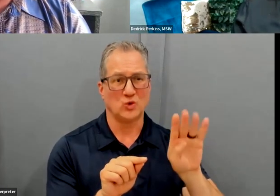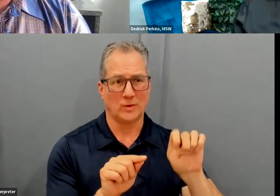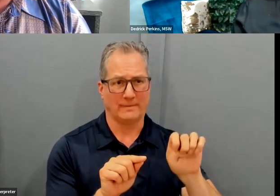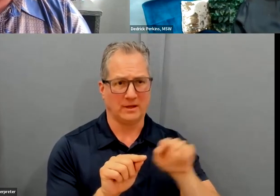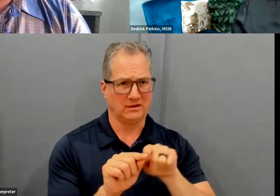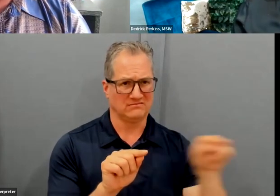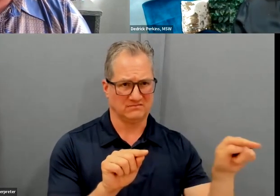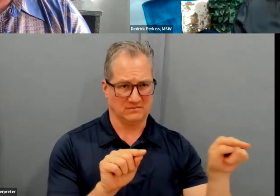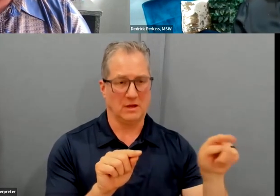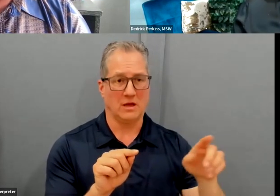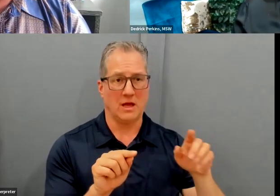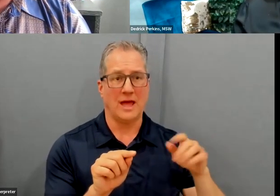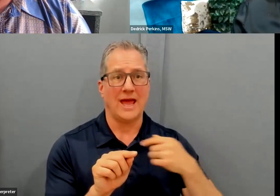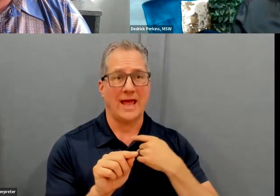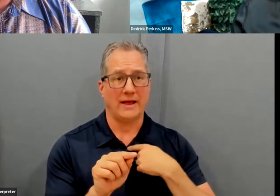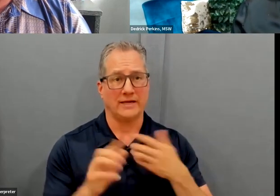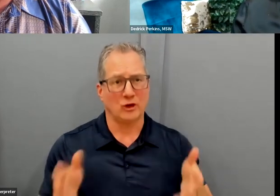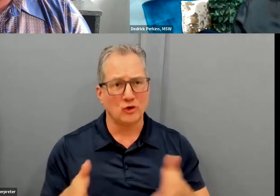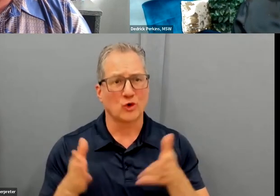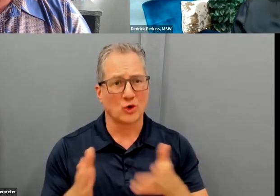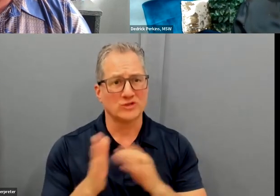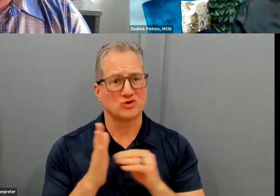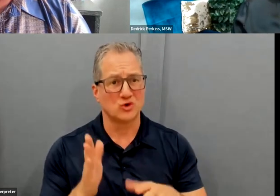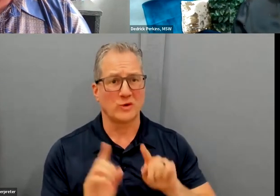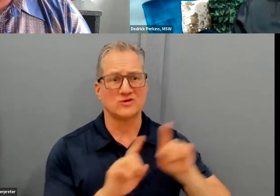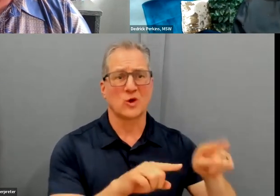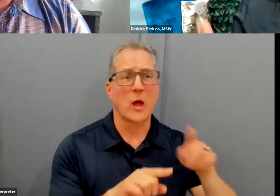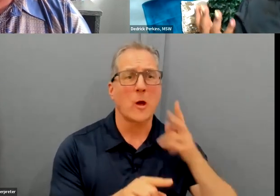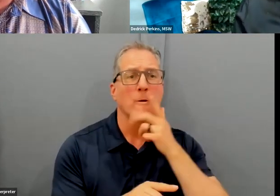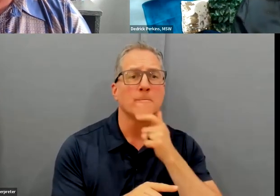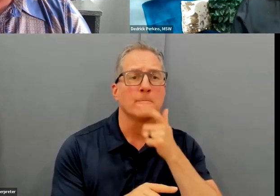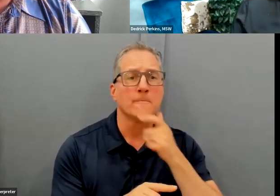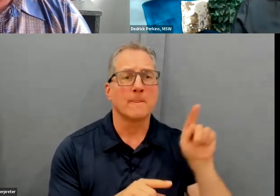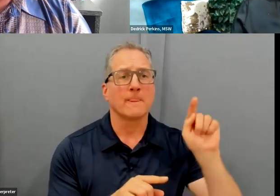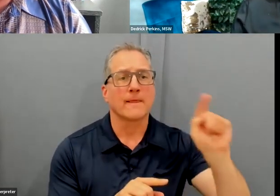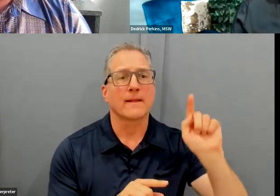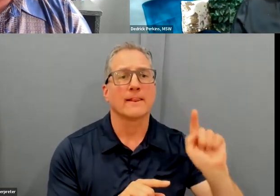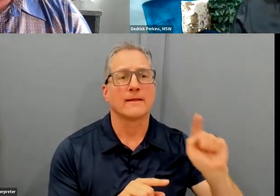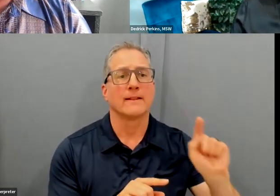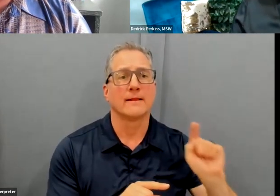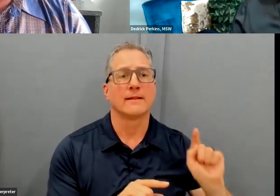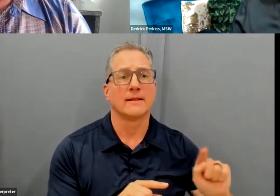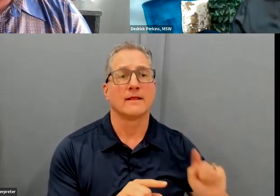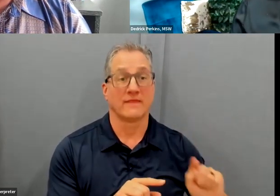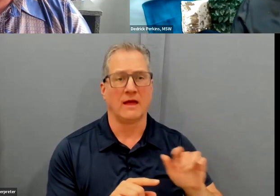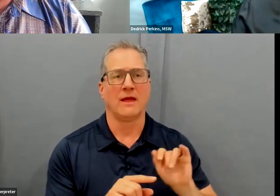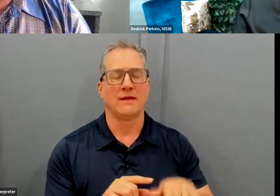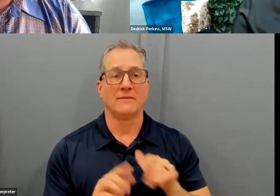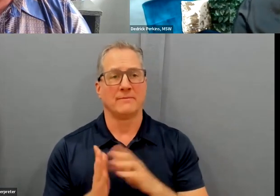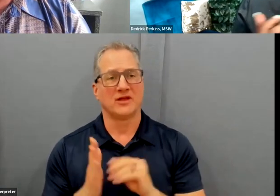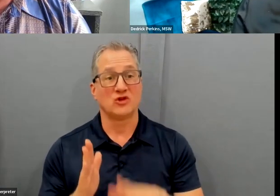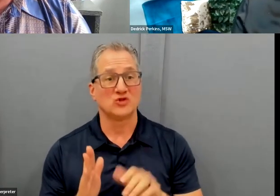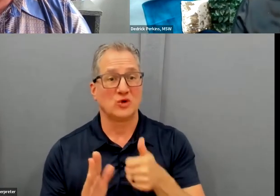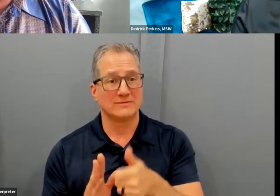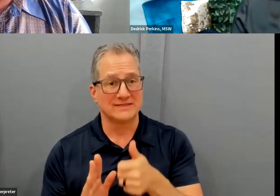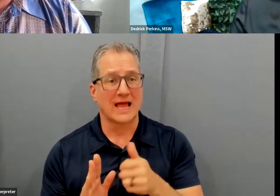being able to direct them towards those places, so that your students could kind of maybe view that on their own, or you could